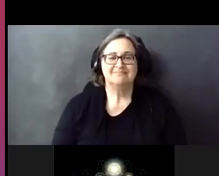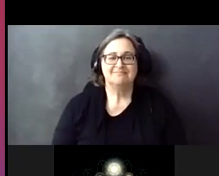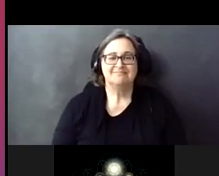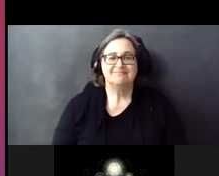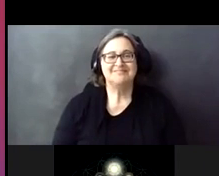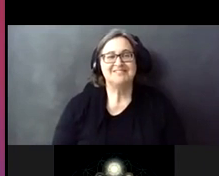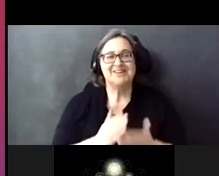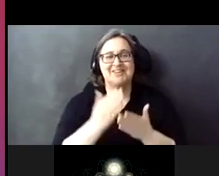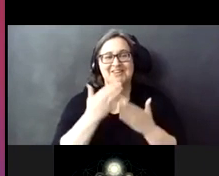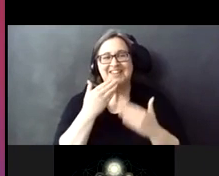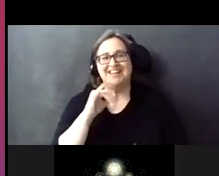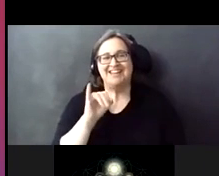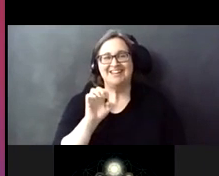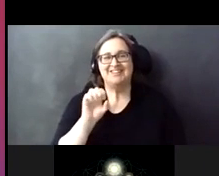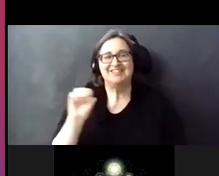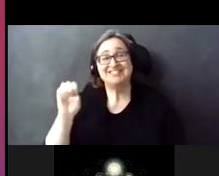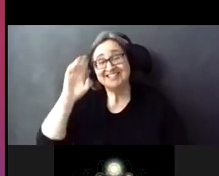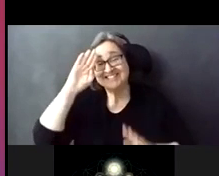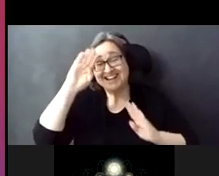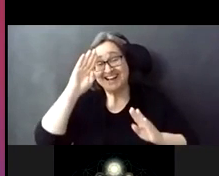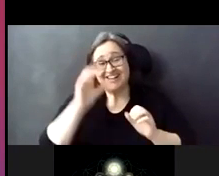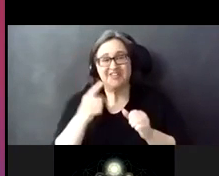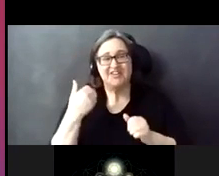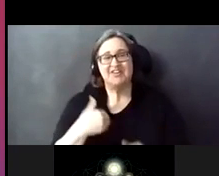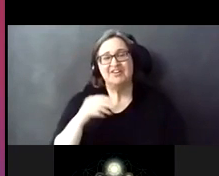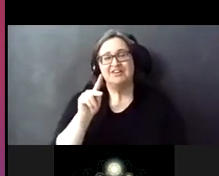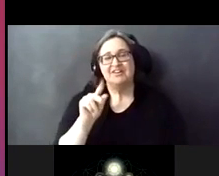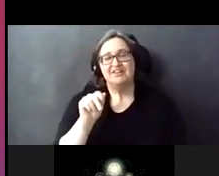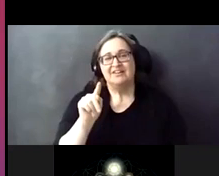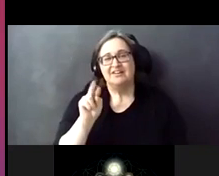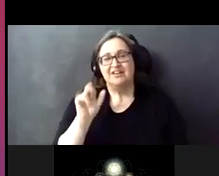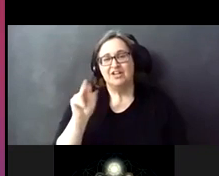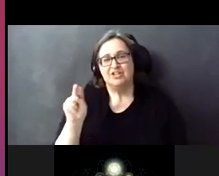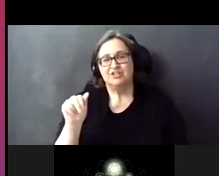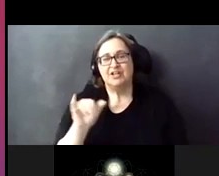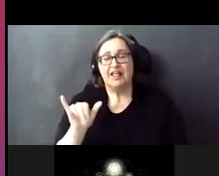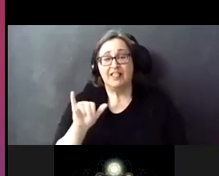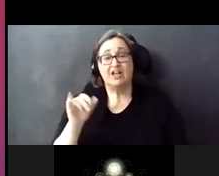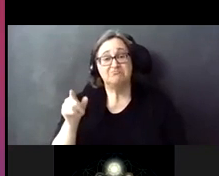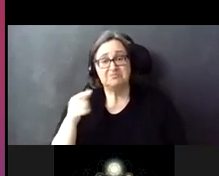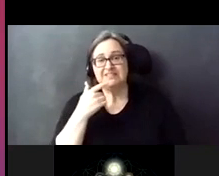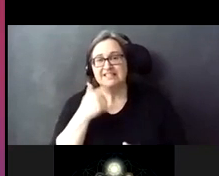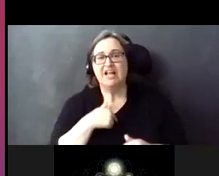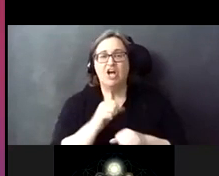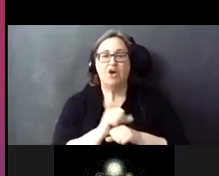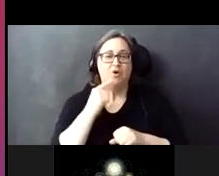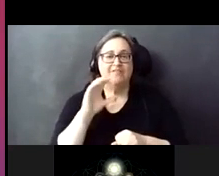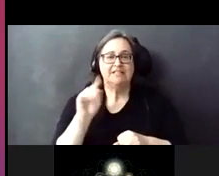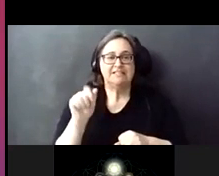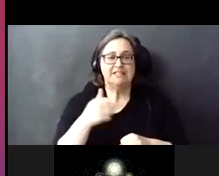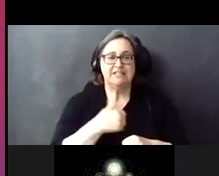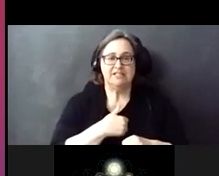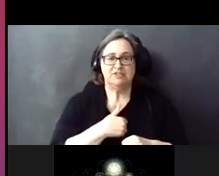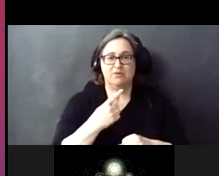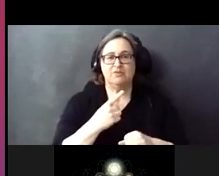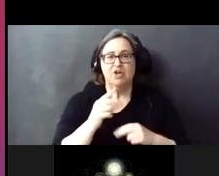All right. Thanks, Jesse. Hi, everyone. My name is Katrina. And like Jesse said, I work for CTA as one